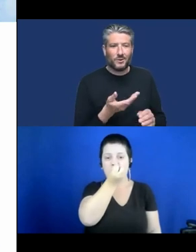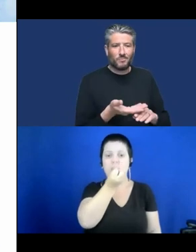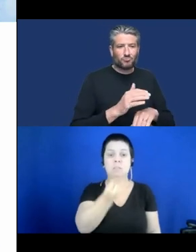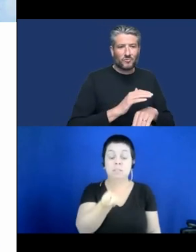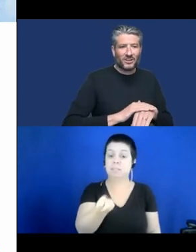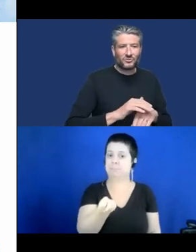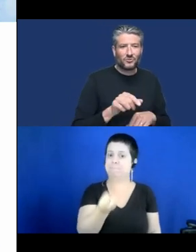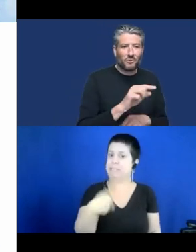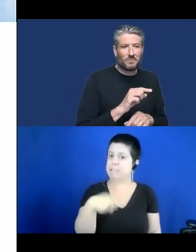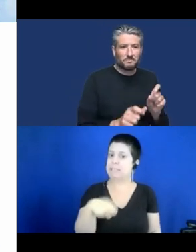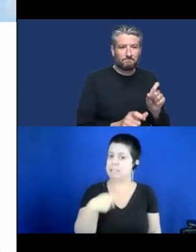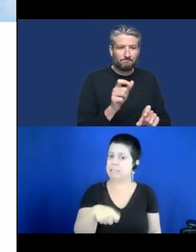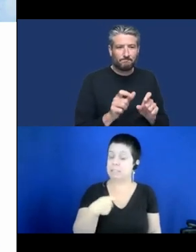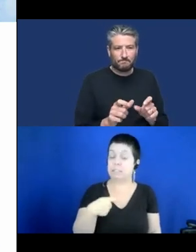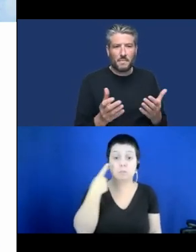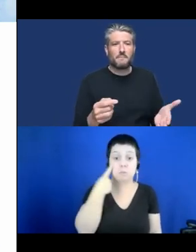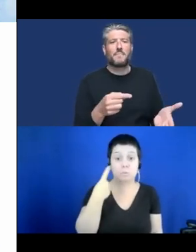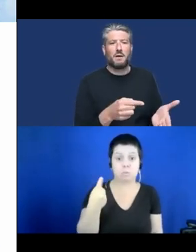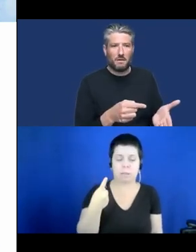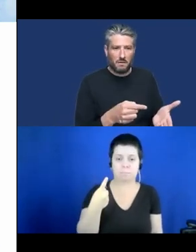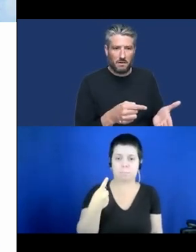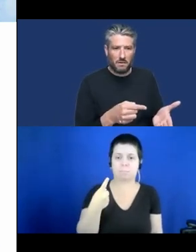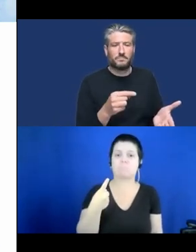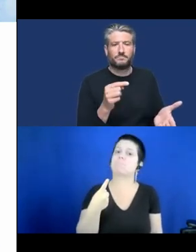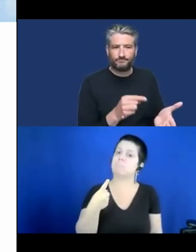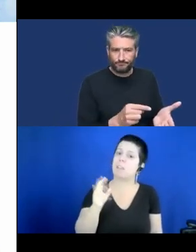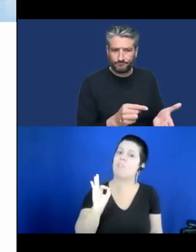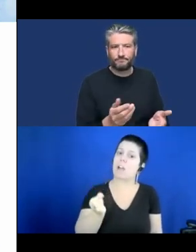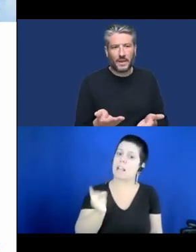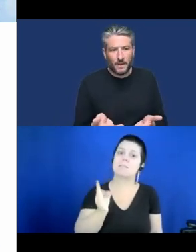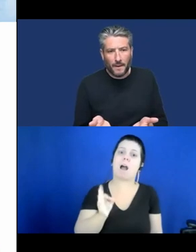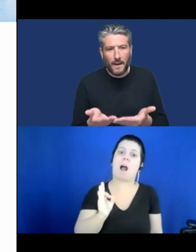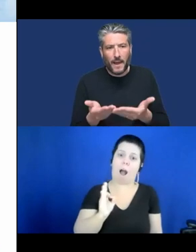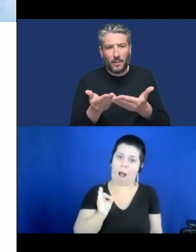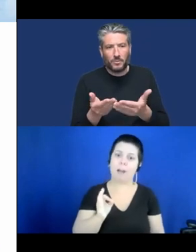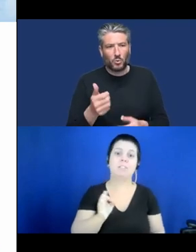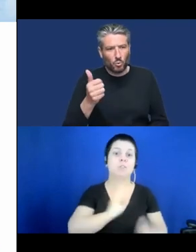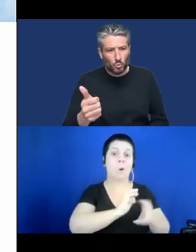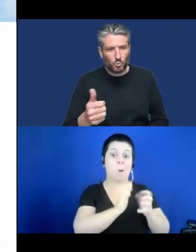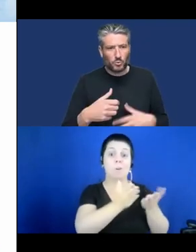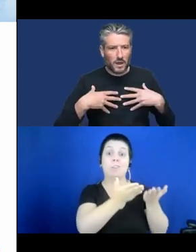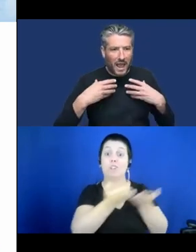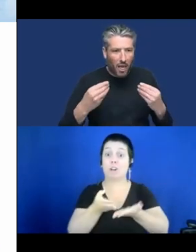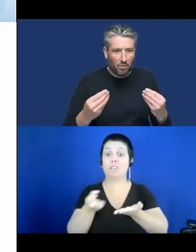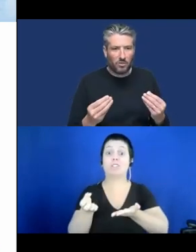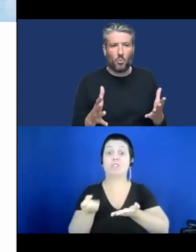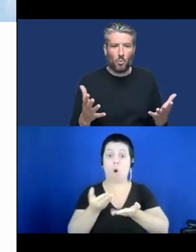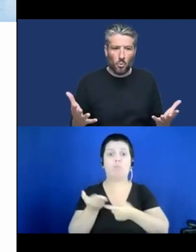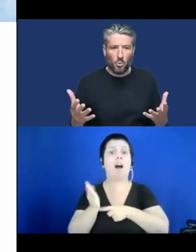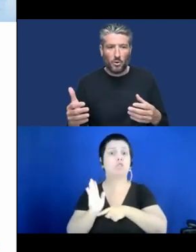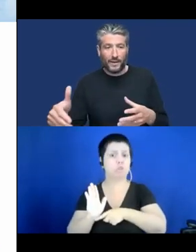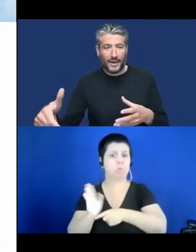actually is bringing health and well-being, inclusion or equality to